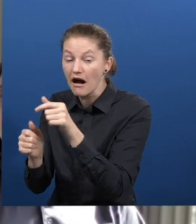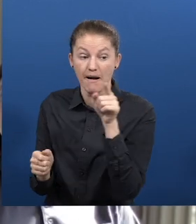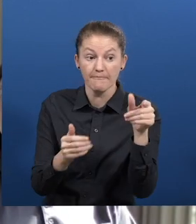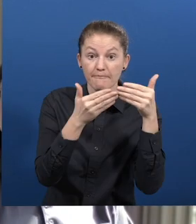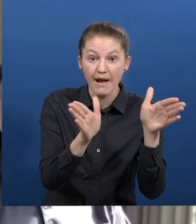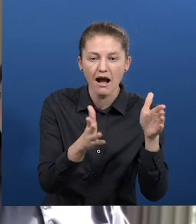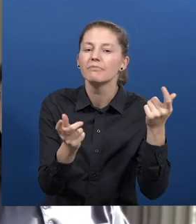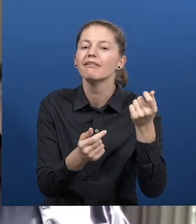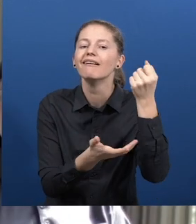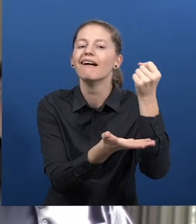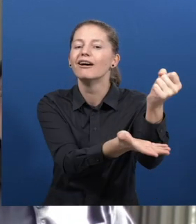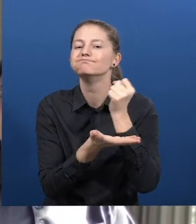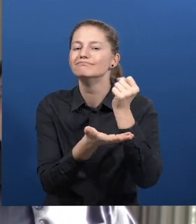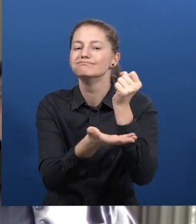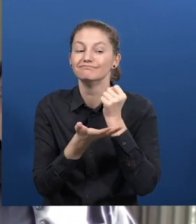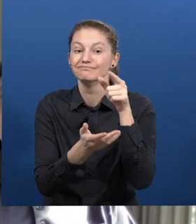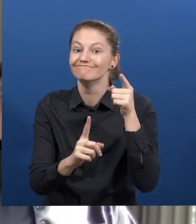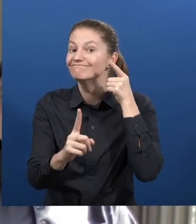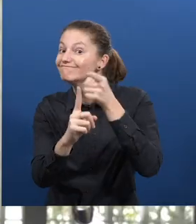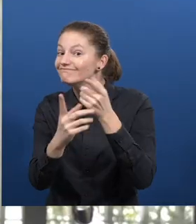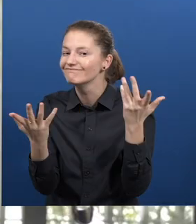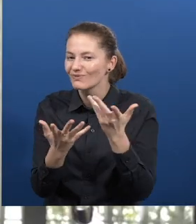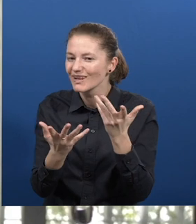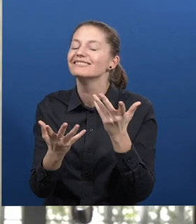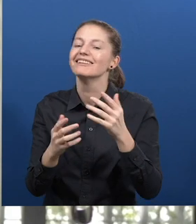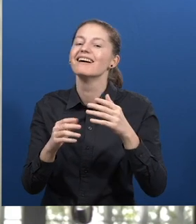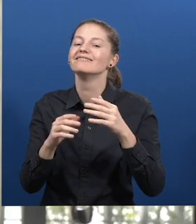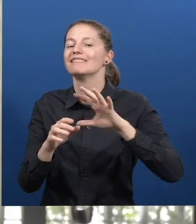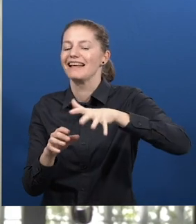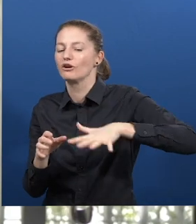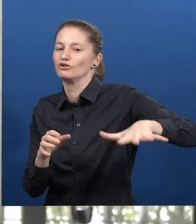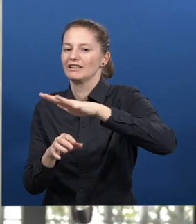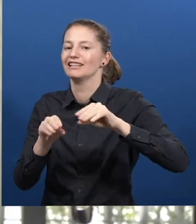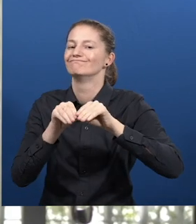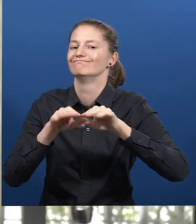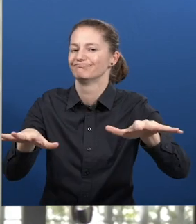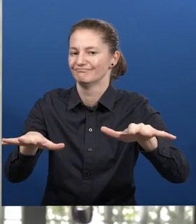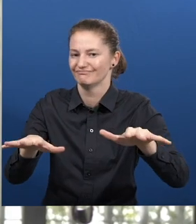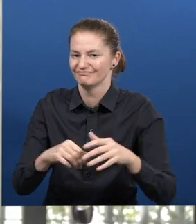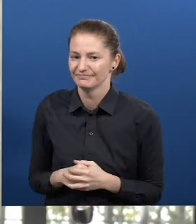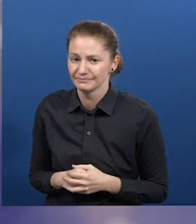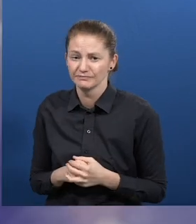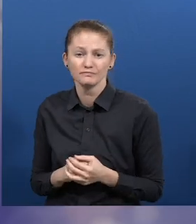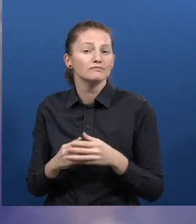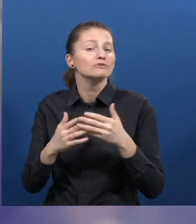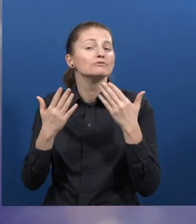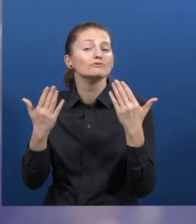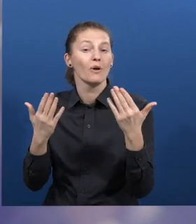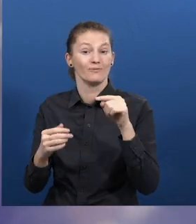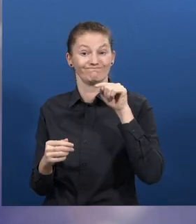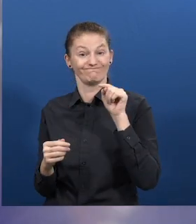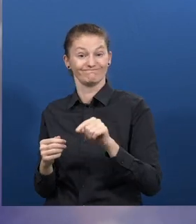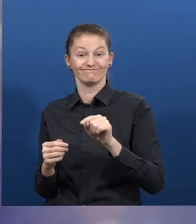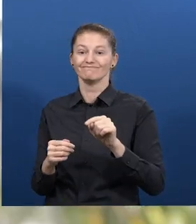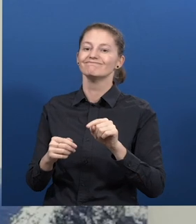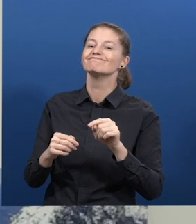not by itself enough for a person with a disability to find a job, but is needed an accompaniment and work insertion to get the person and the employer through the labor